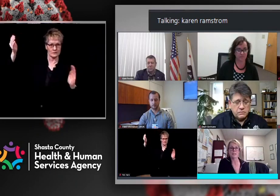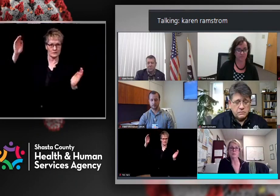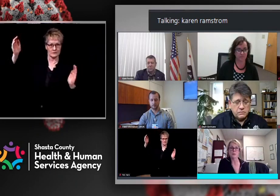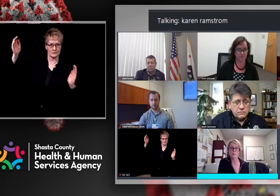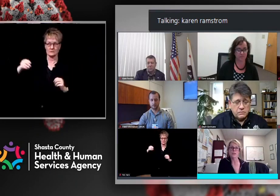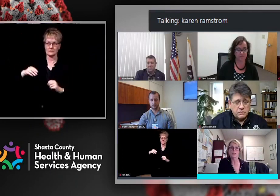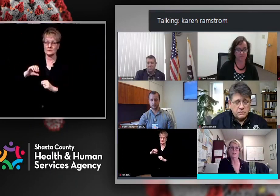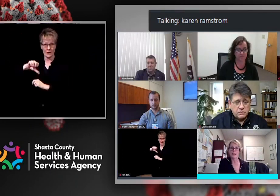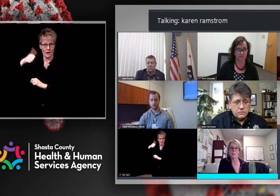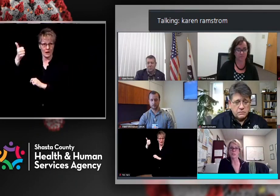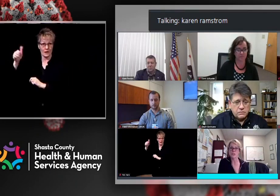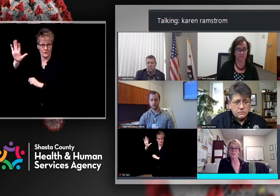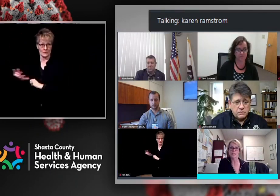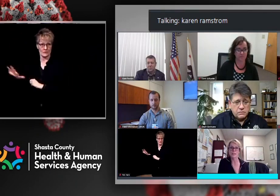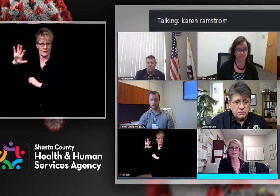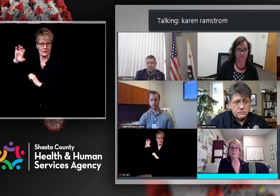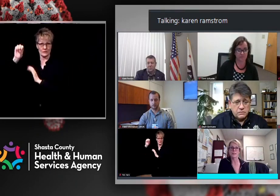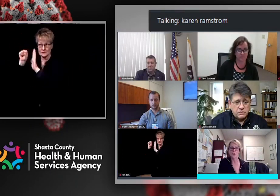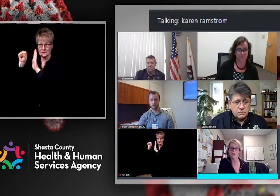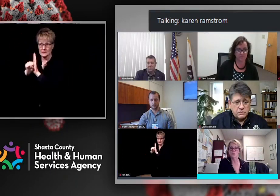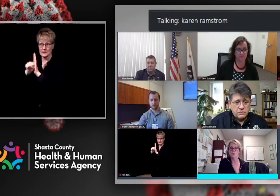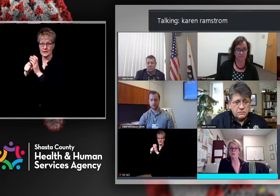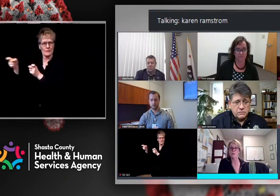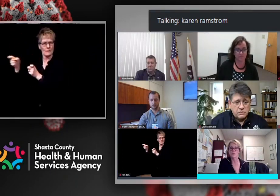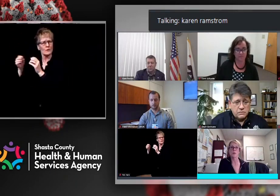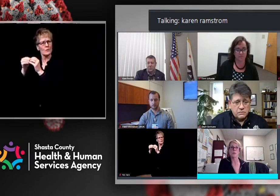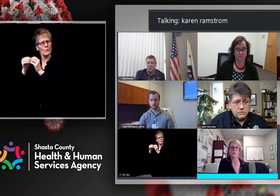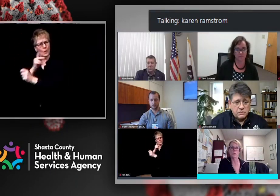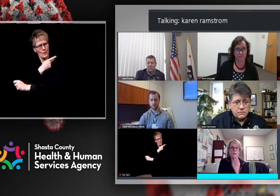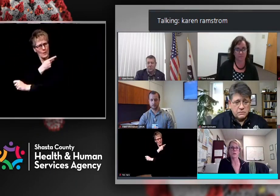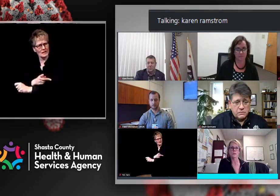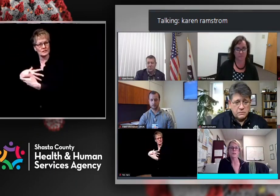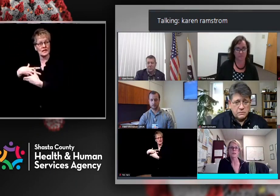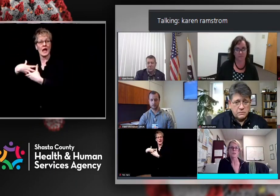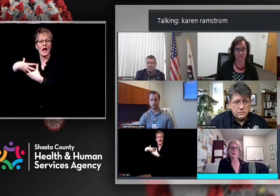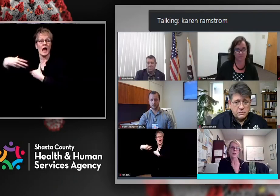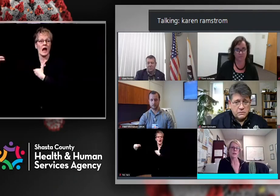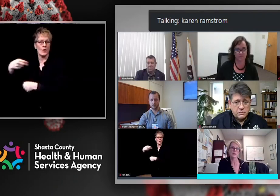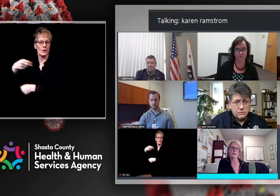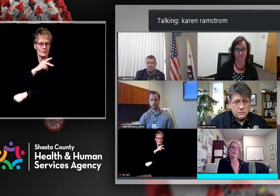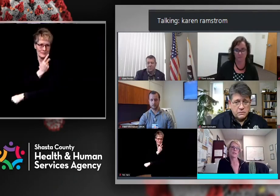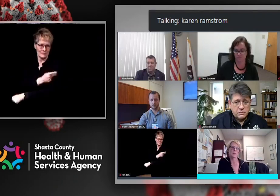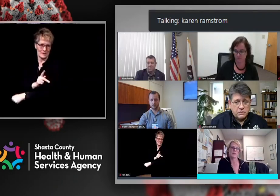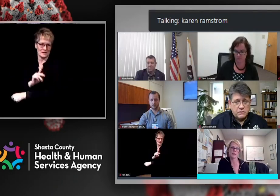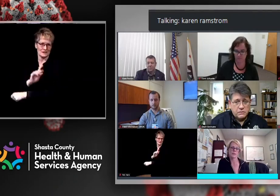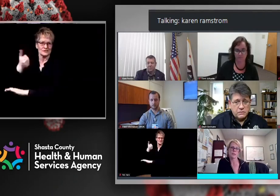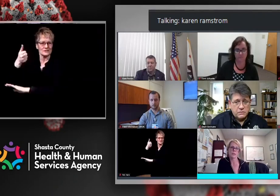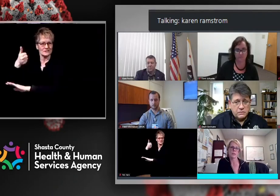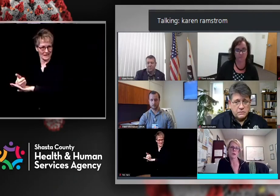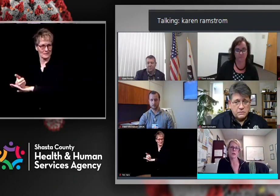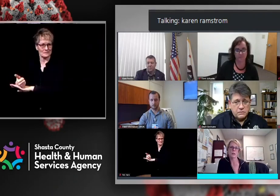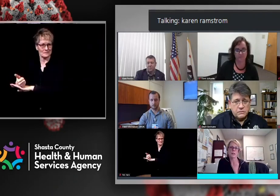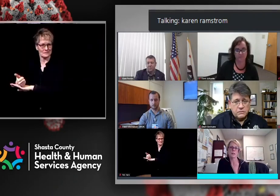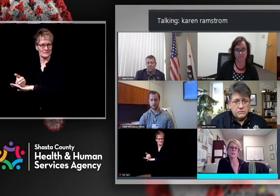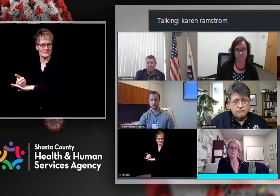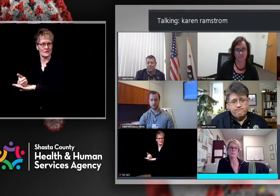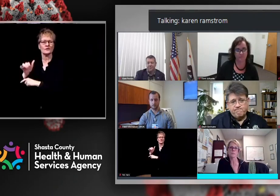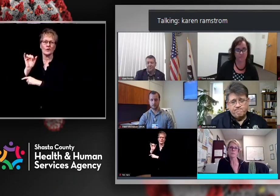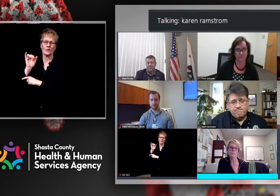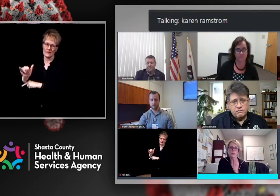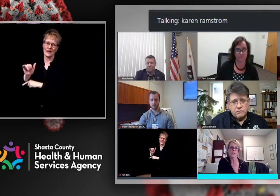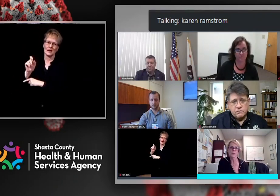they're actually managing more patients in the outpatient setting because their hospitals have been so overwhelmed. So that has to be factored in as well